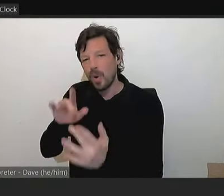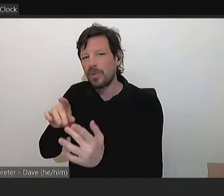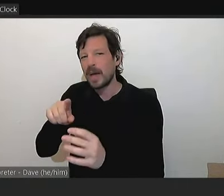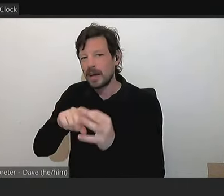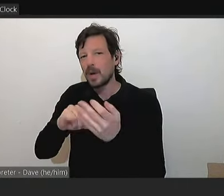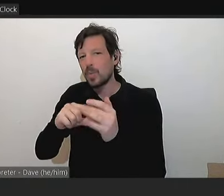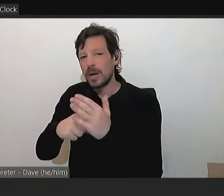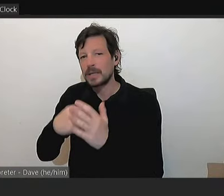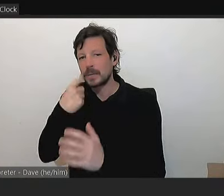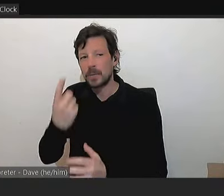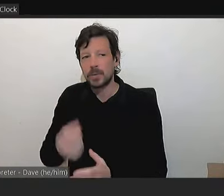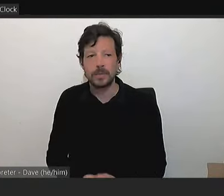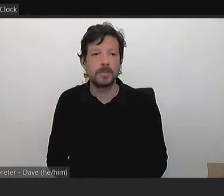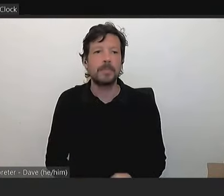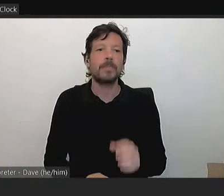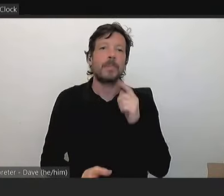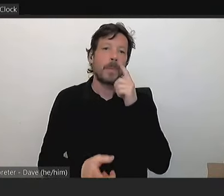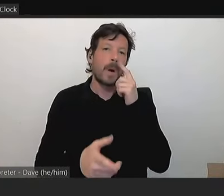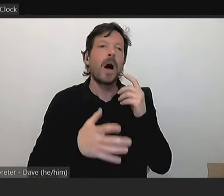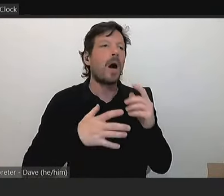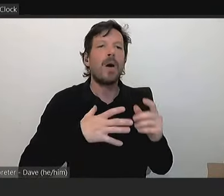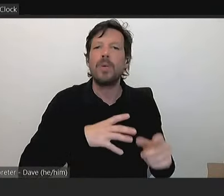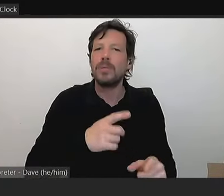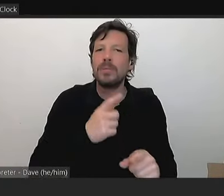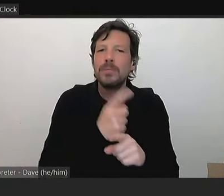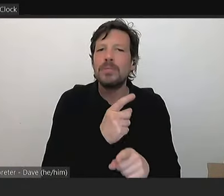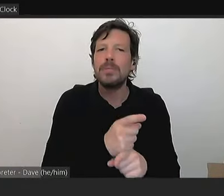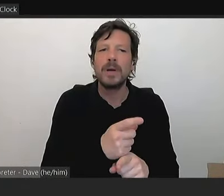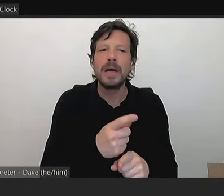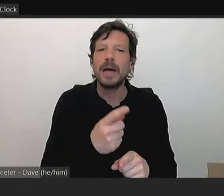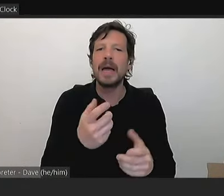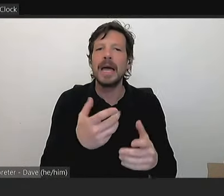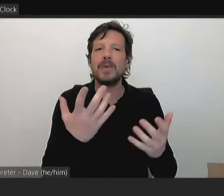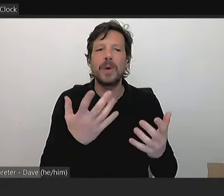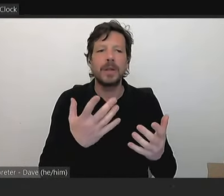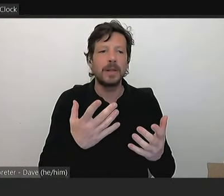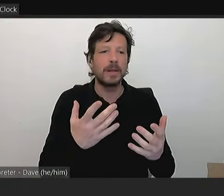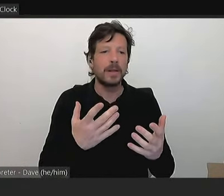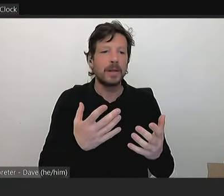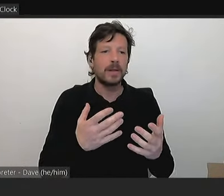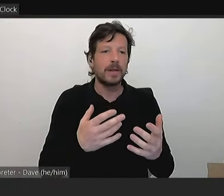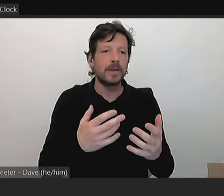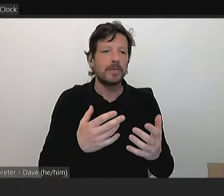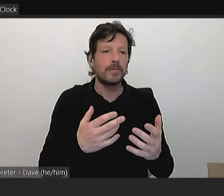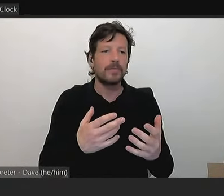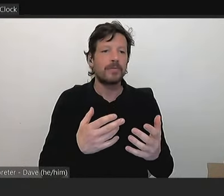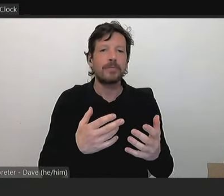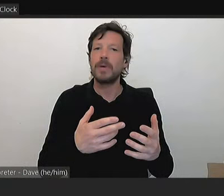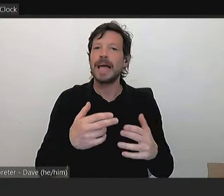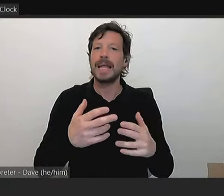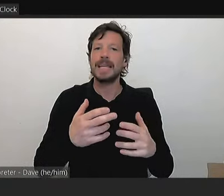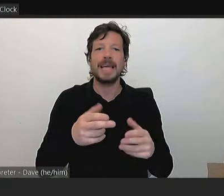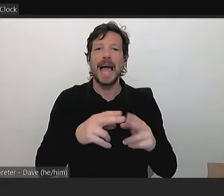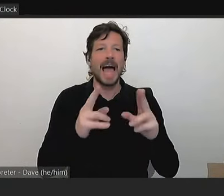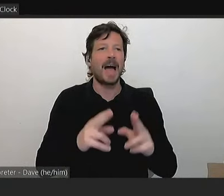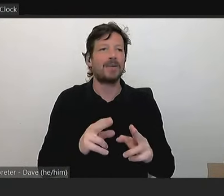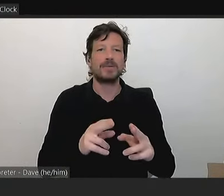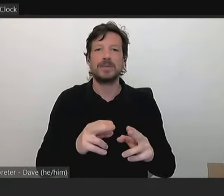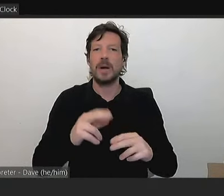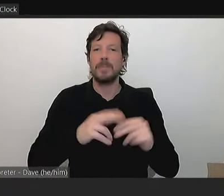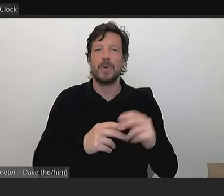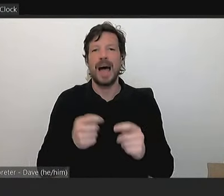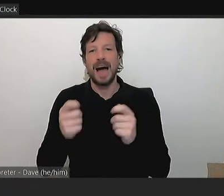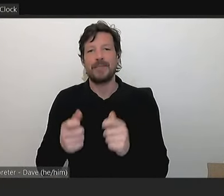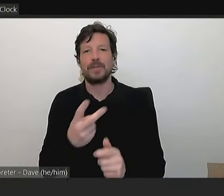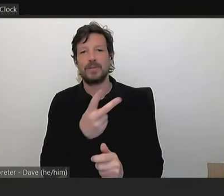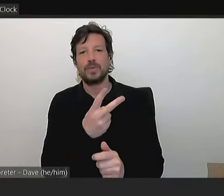anybody over, who has a property over, built over 2003 can't park in the street. They're not allowed to park in the